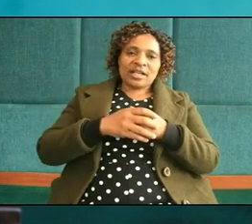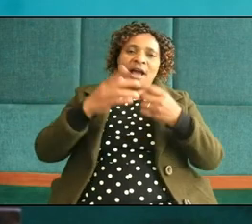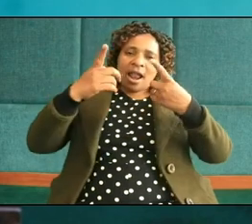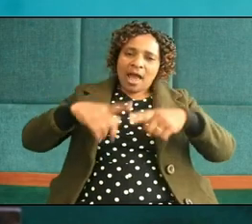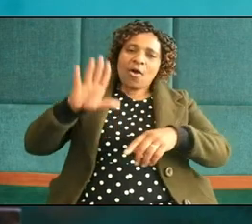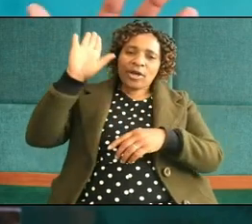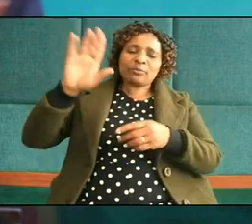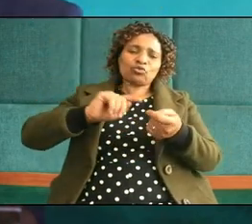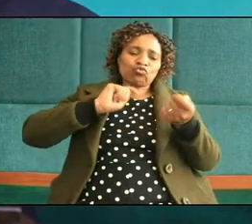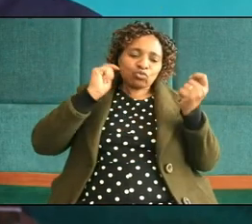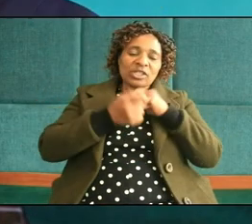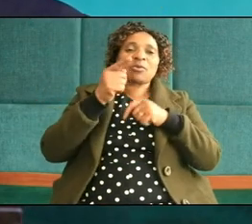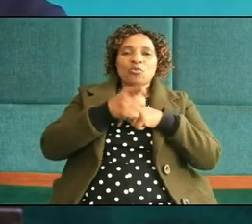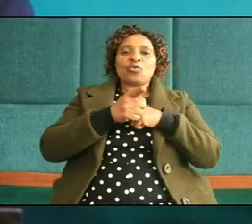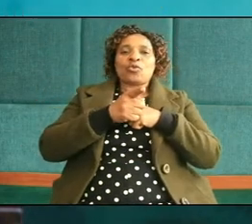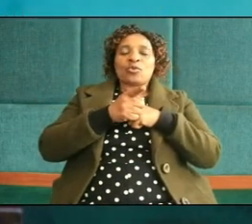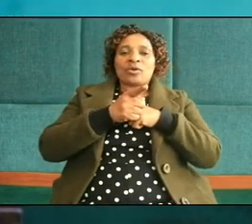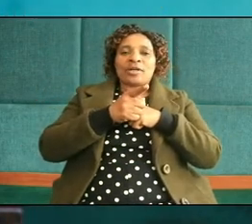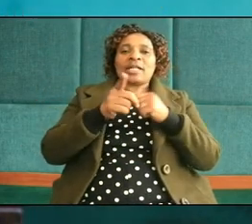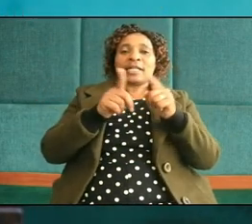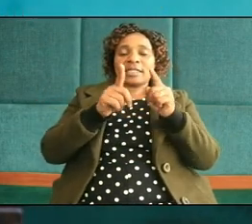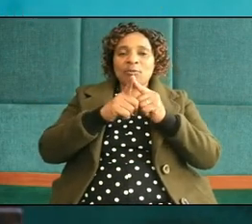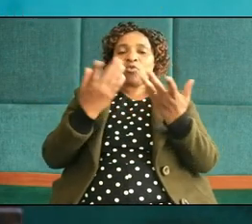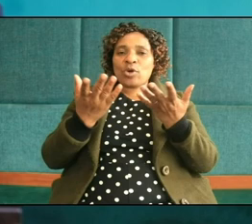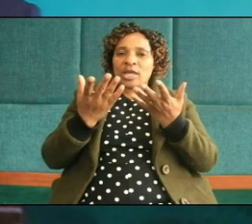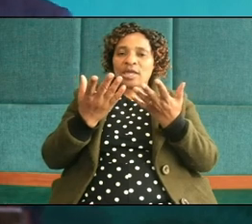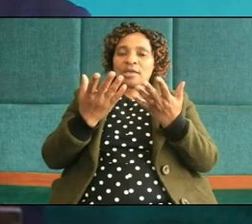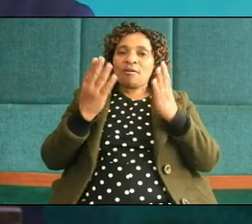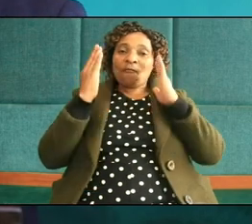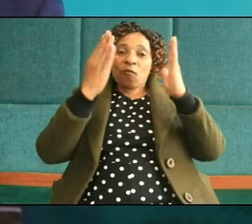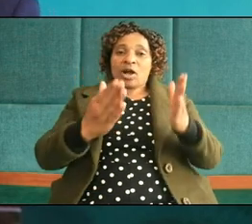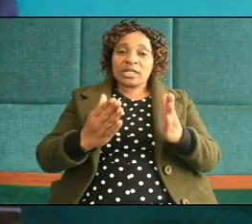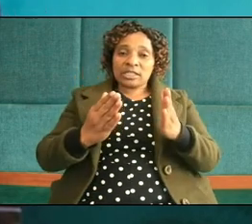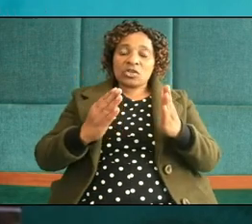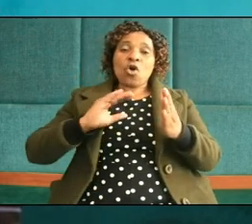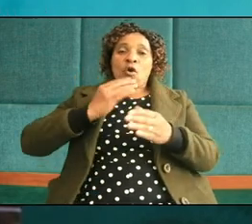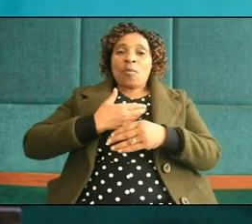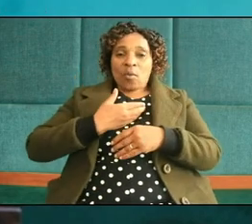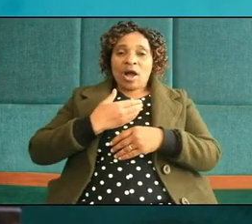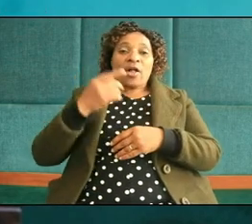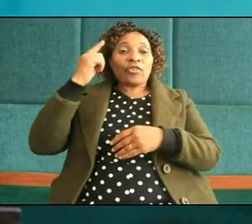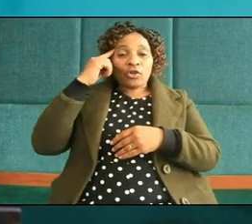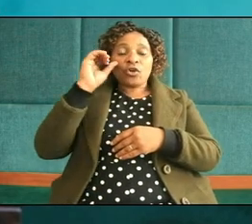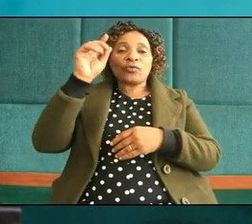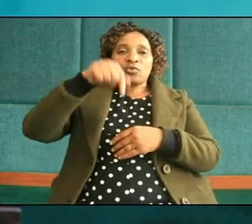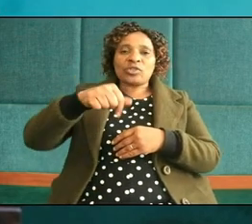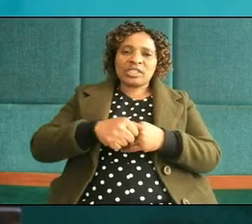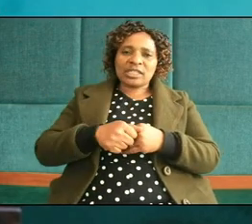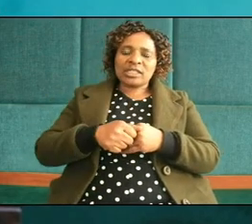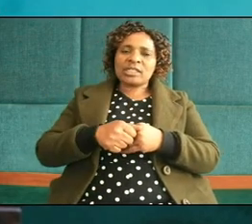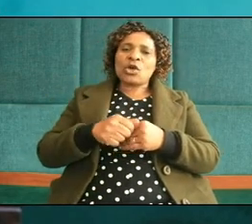transform you as we meditate on our thought of today wolves